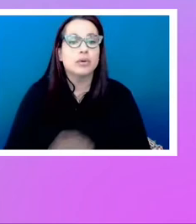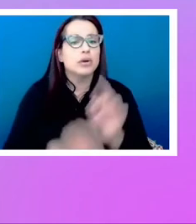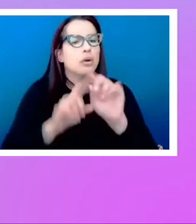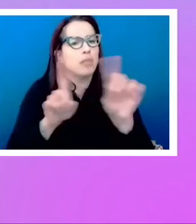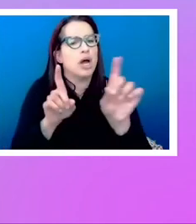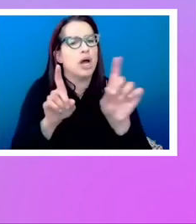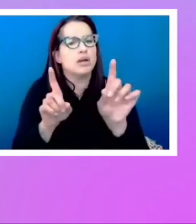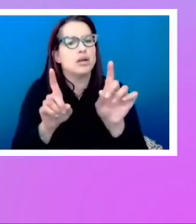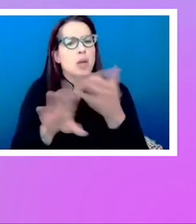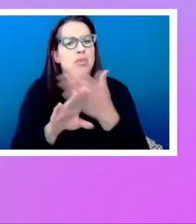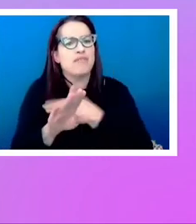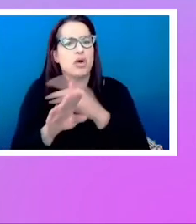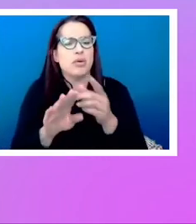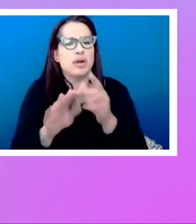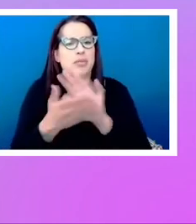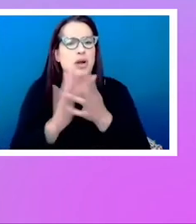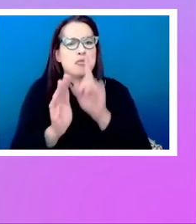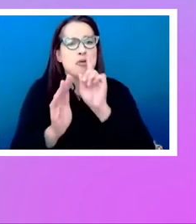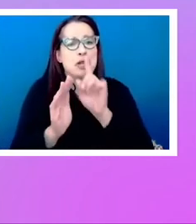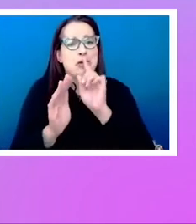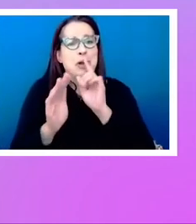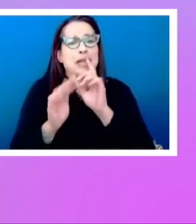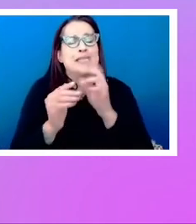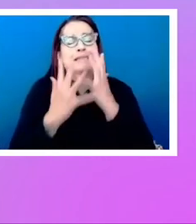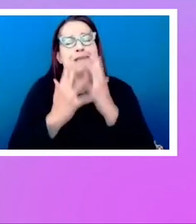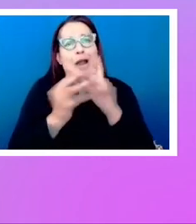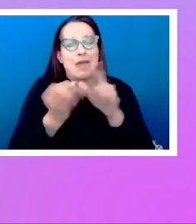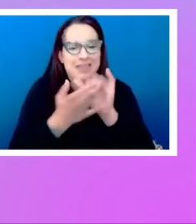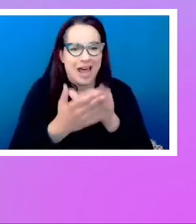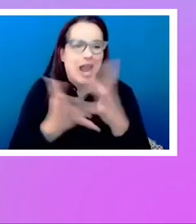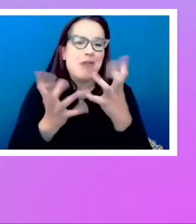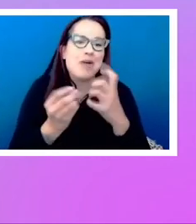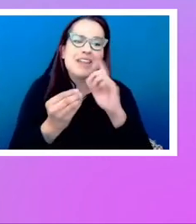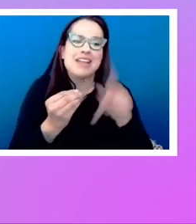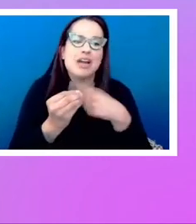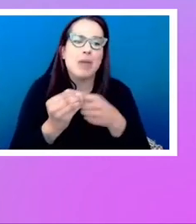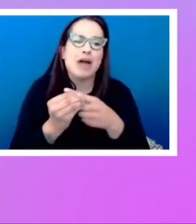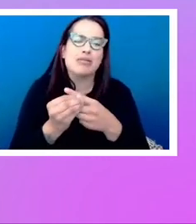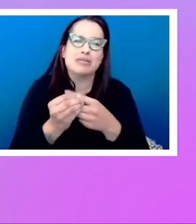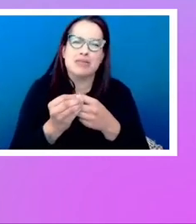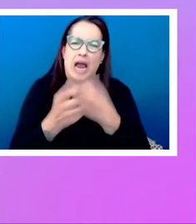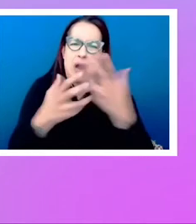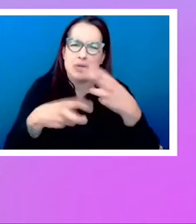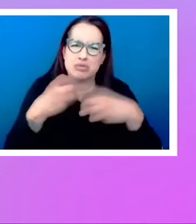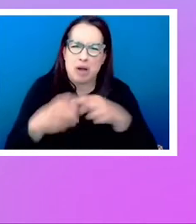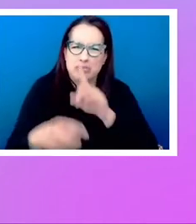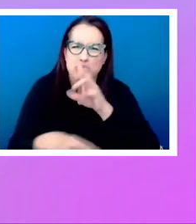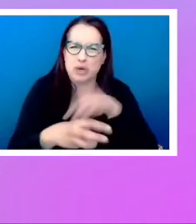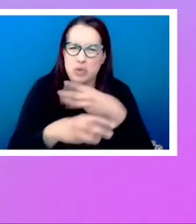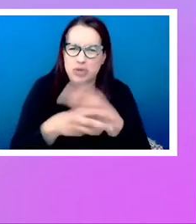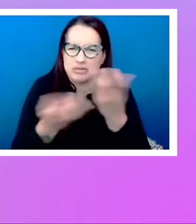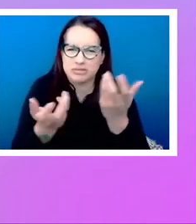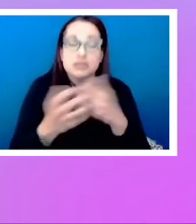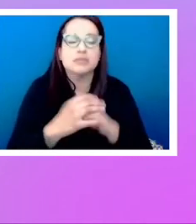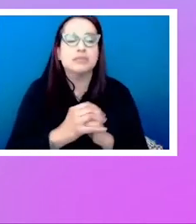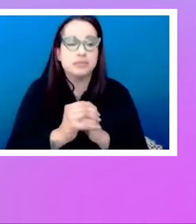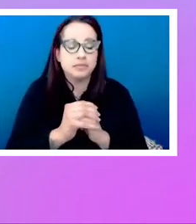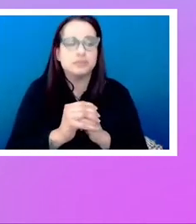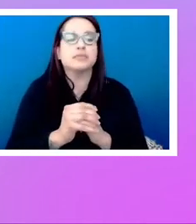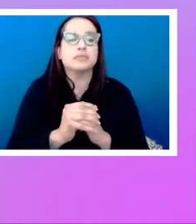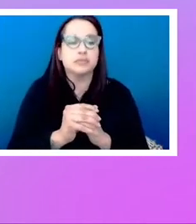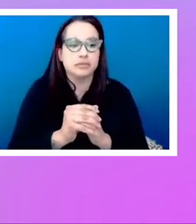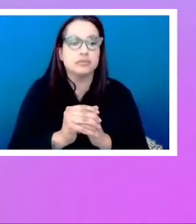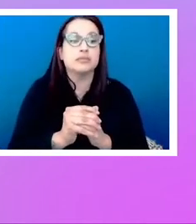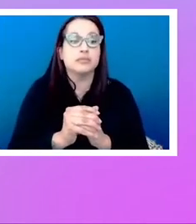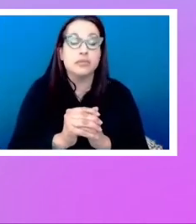a little bit before we get too sad about it, how much of a problem is it in reality? Now, it does turn out that in